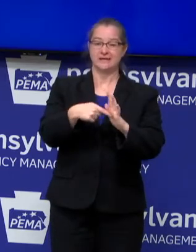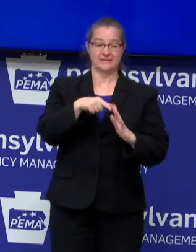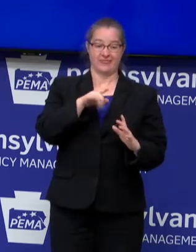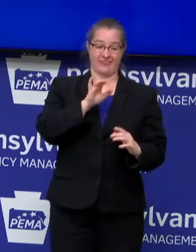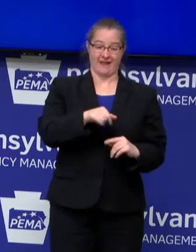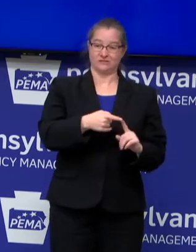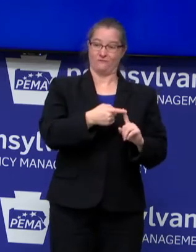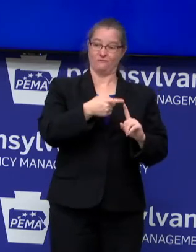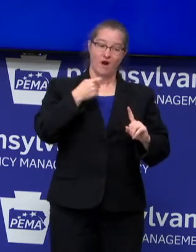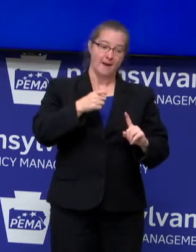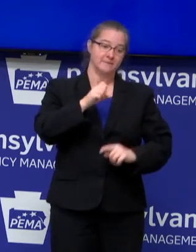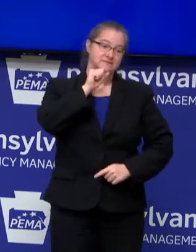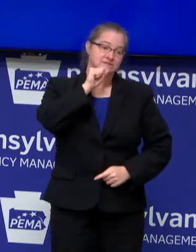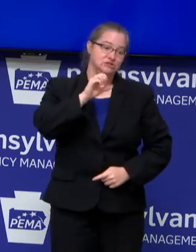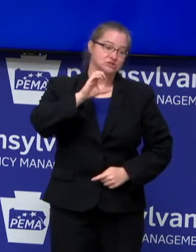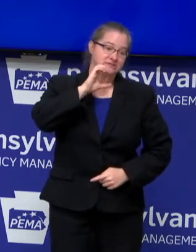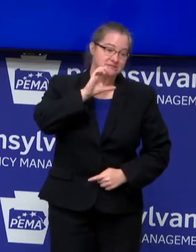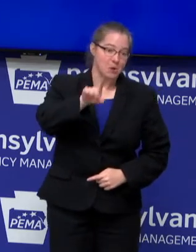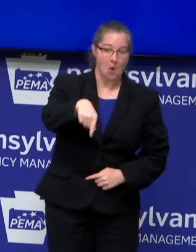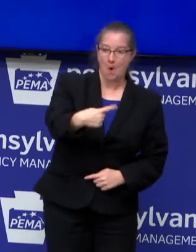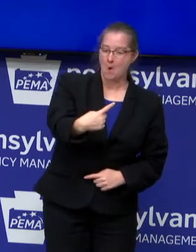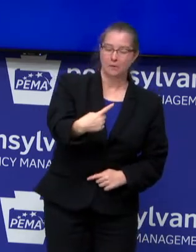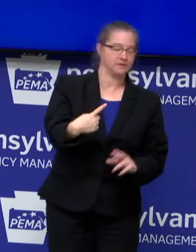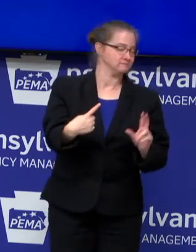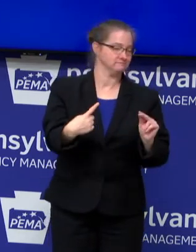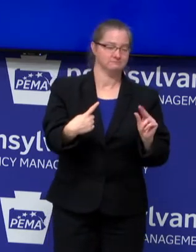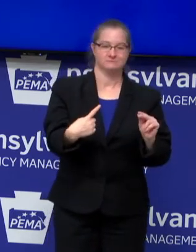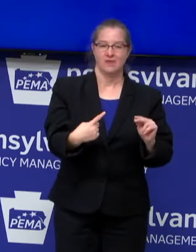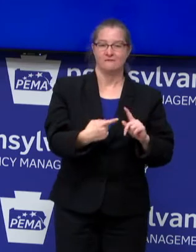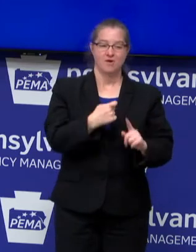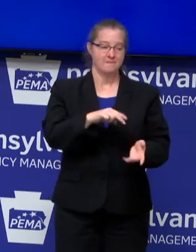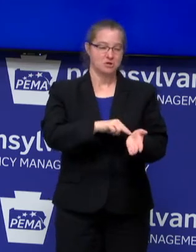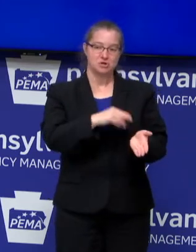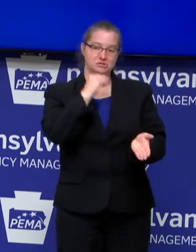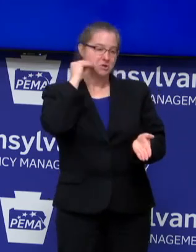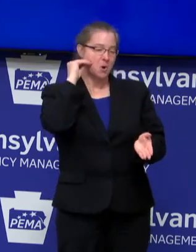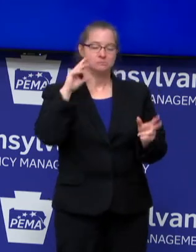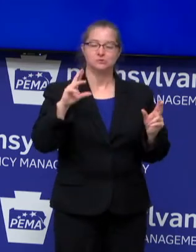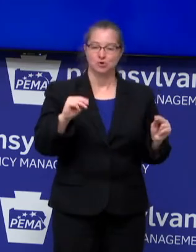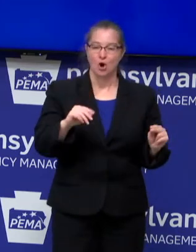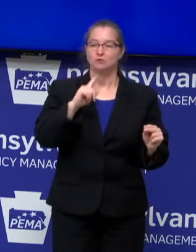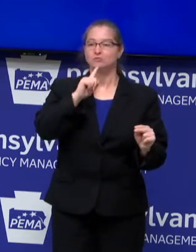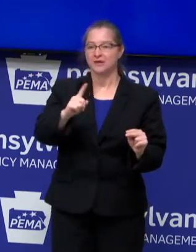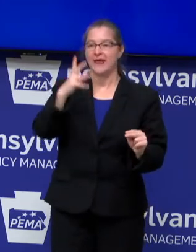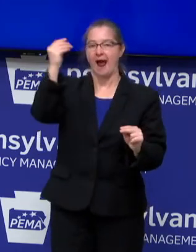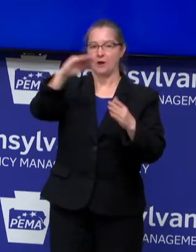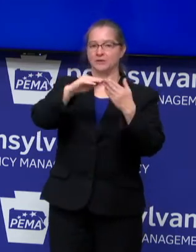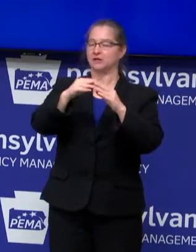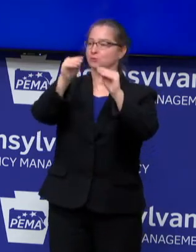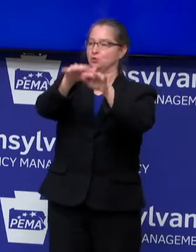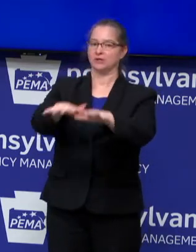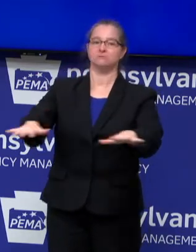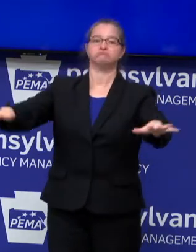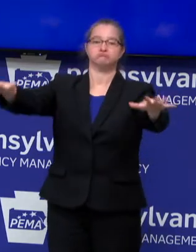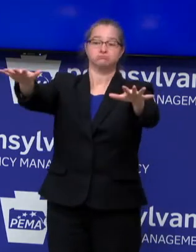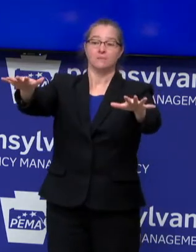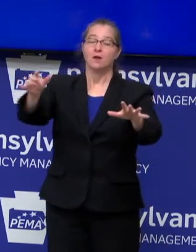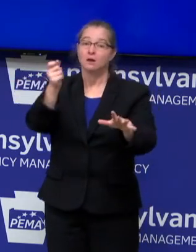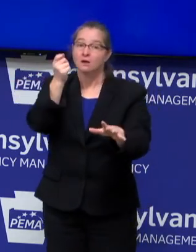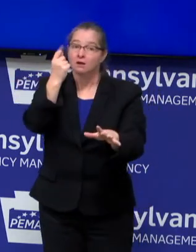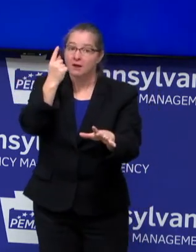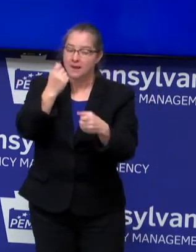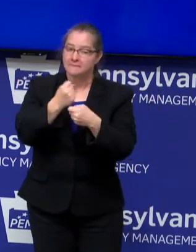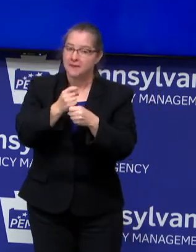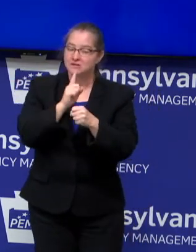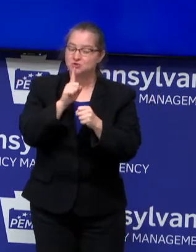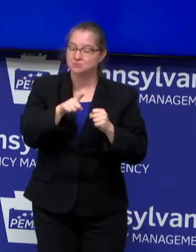coming solely from elderly patients, not coming solely from the nursing home, truly is out in the community. Now, there is some good news. I want to make